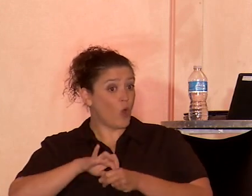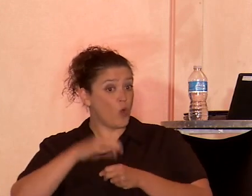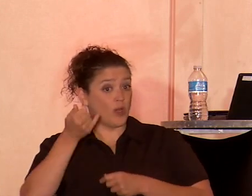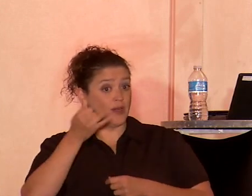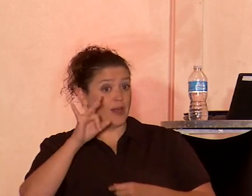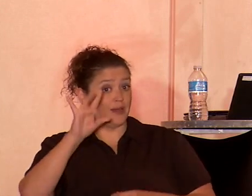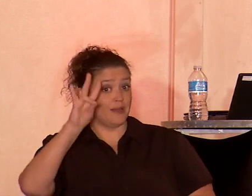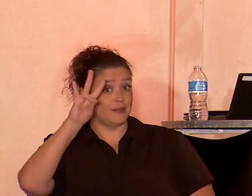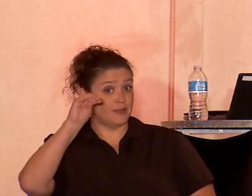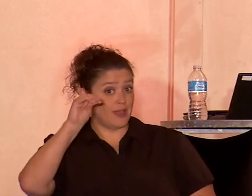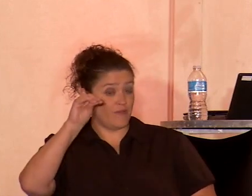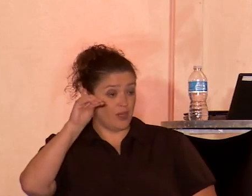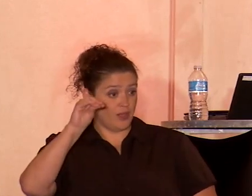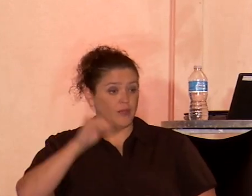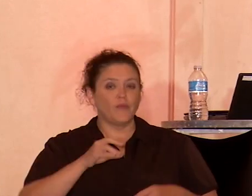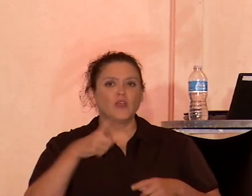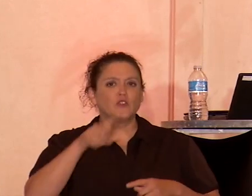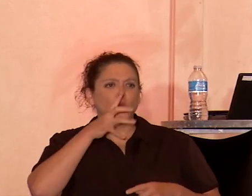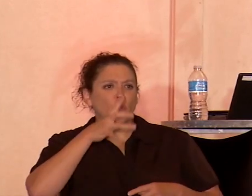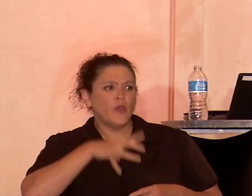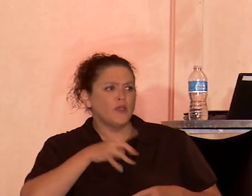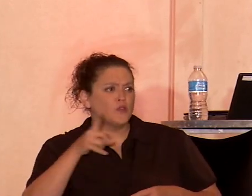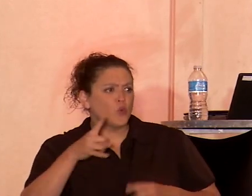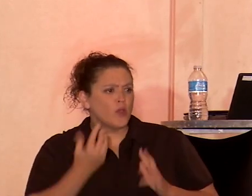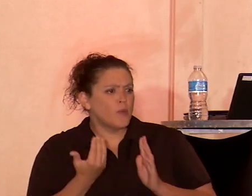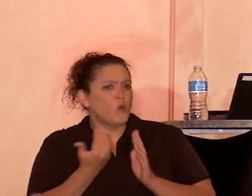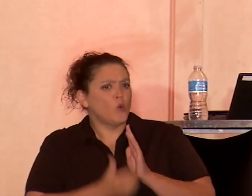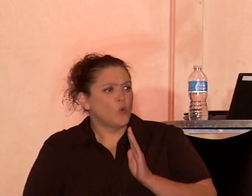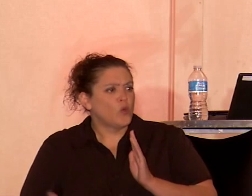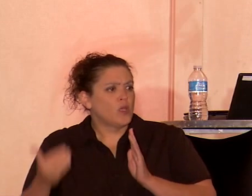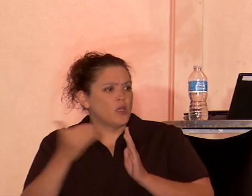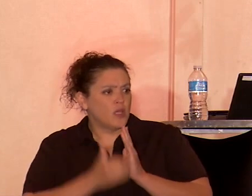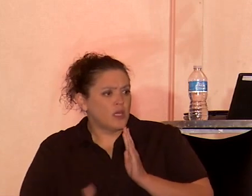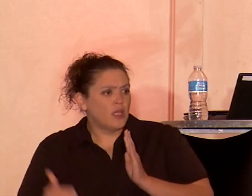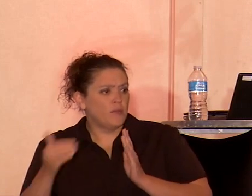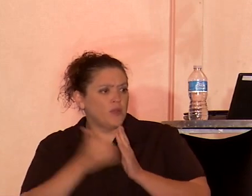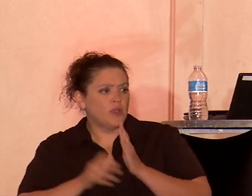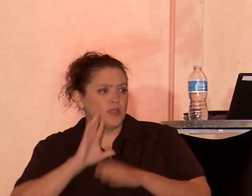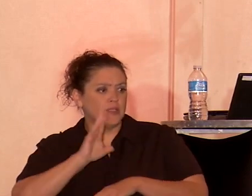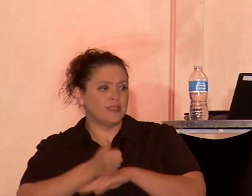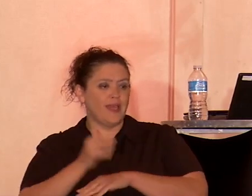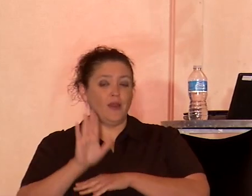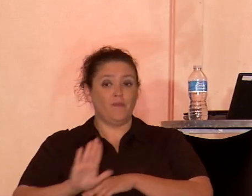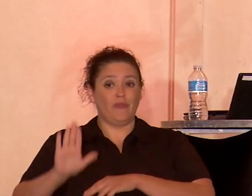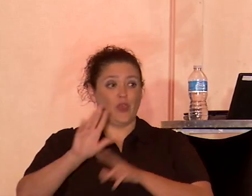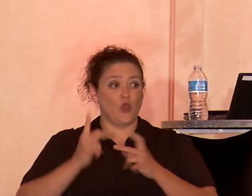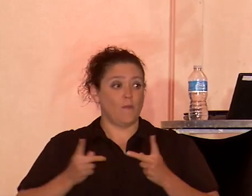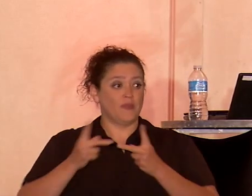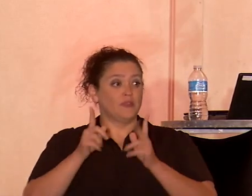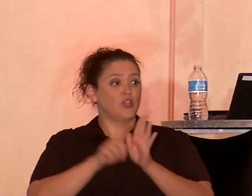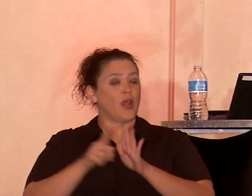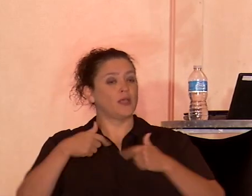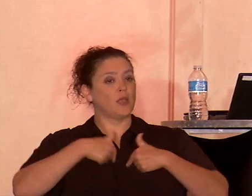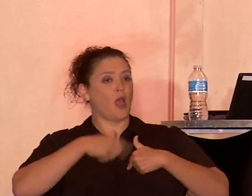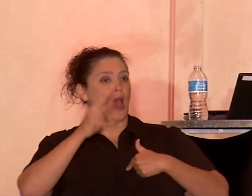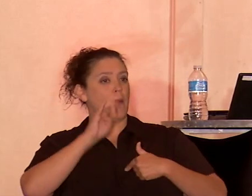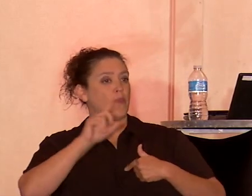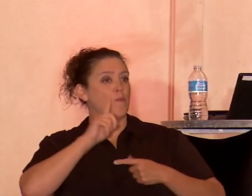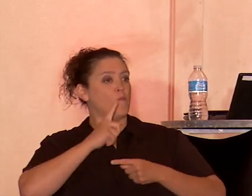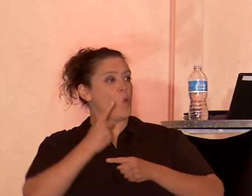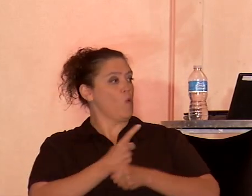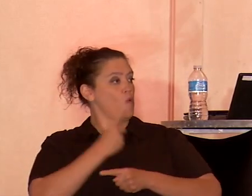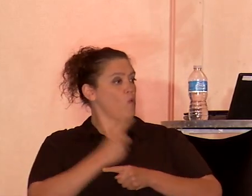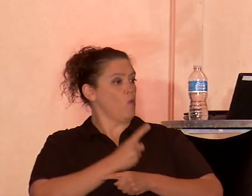So these women routinely and strategically position themselves as moral beacons standing